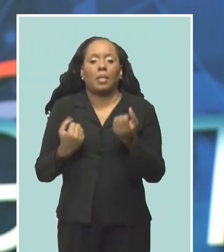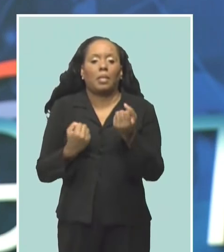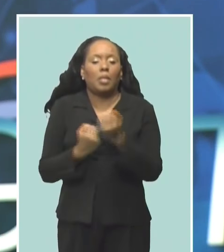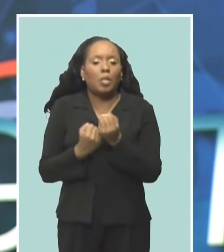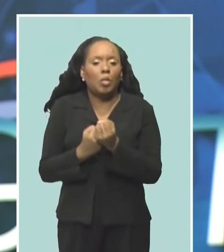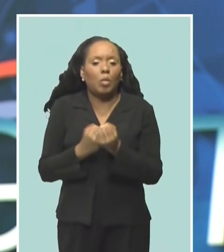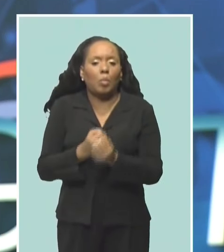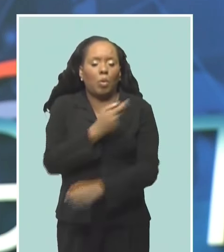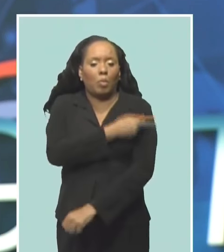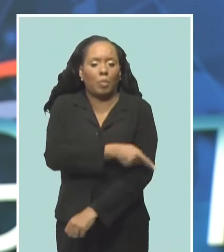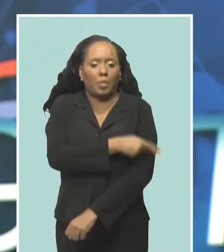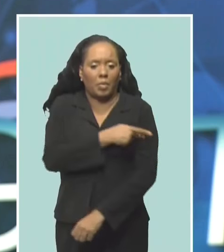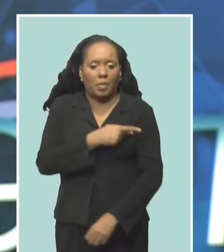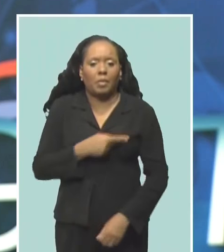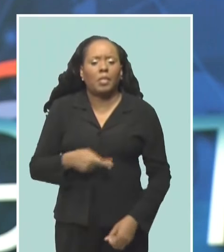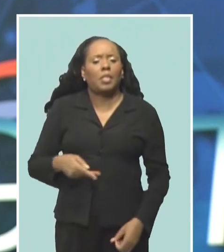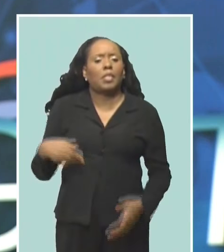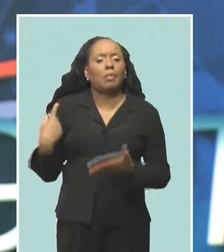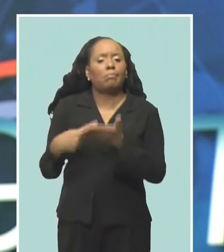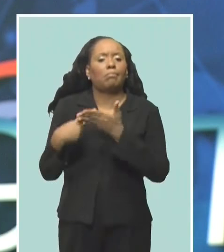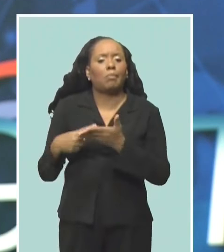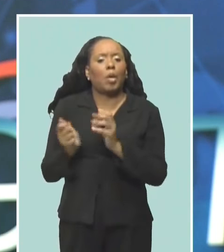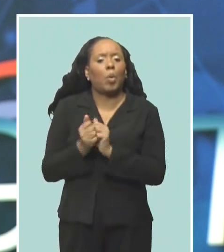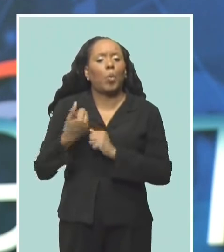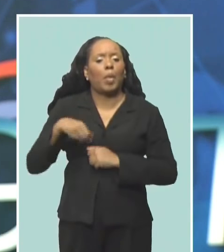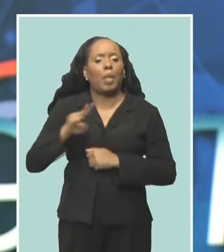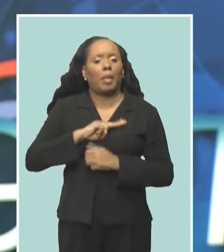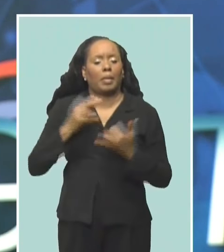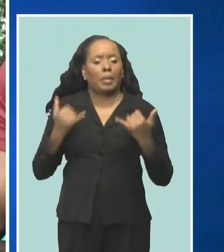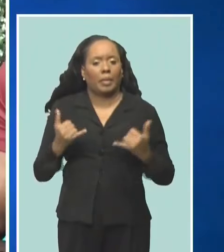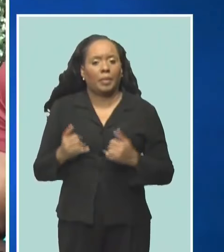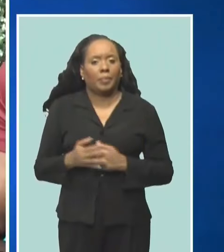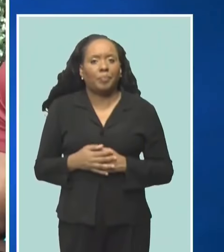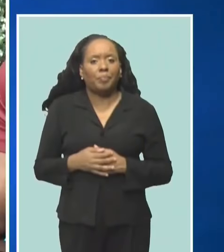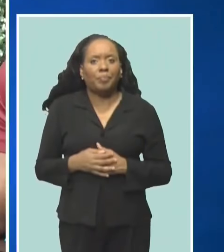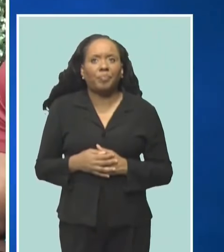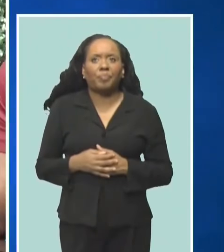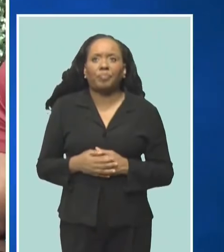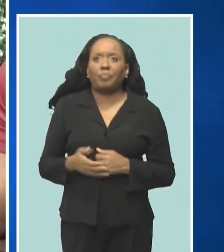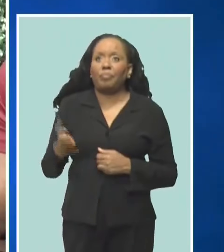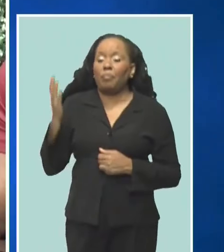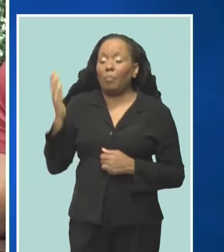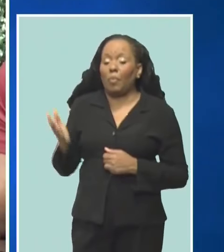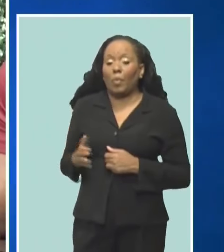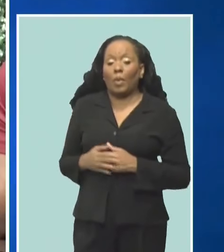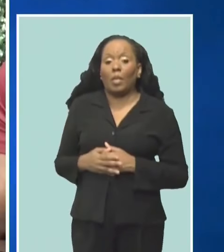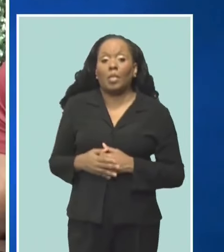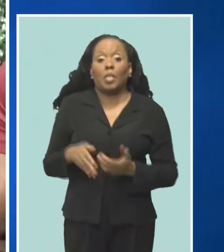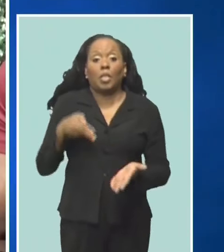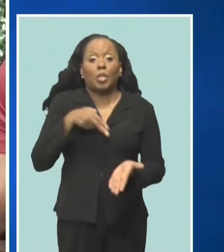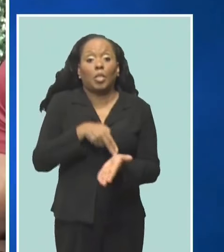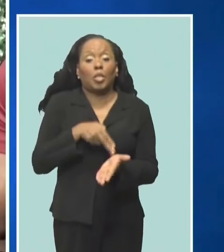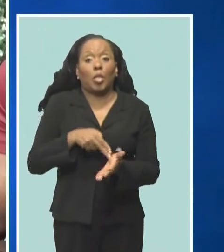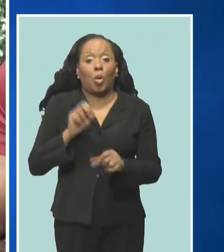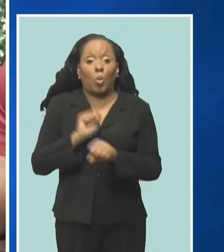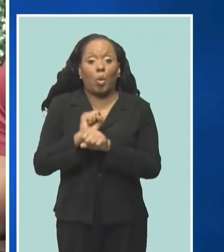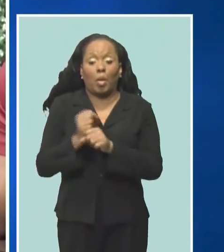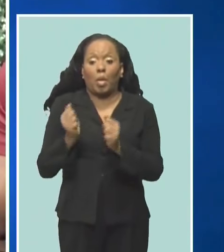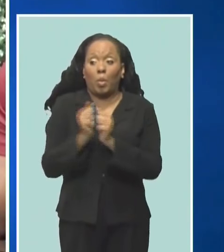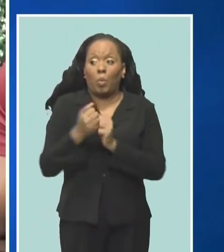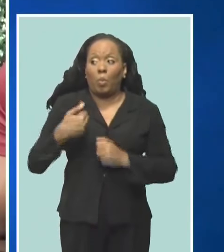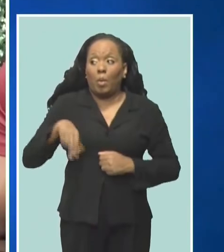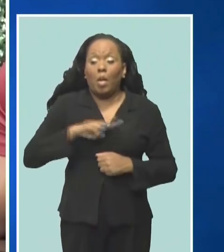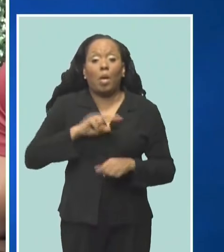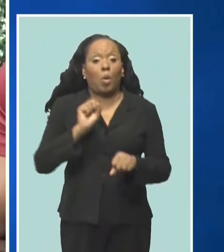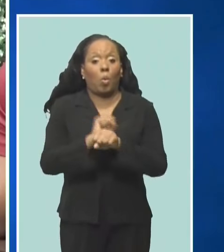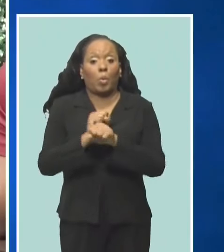Pulse radio show on Q100.7 FM. Her efforts in working with us, in working with the Nurses Association